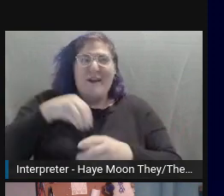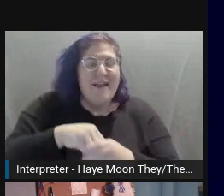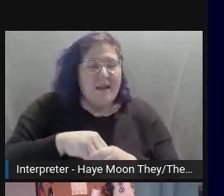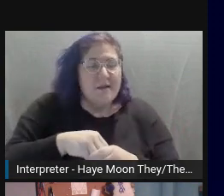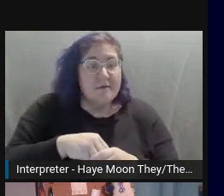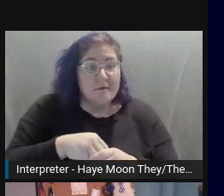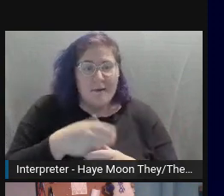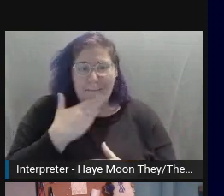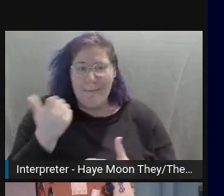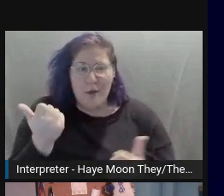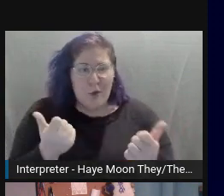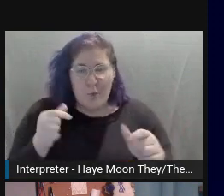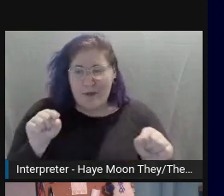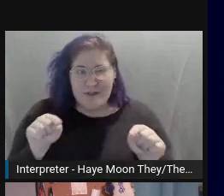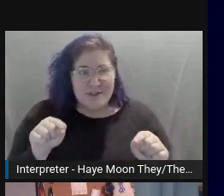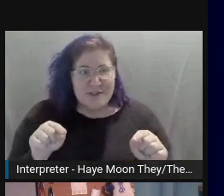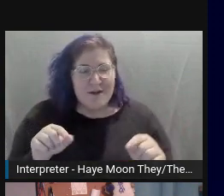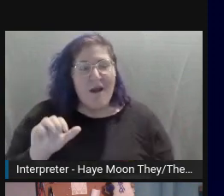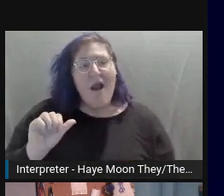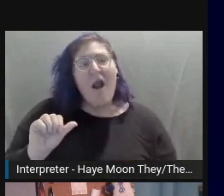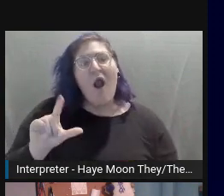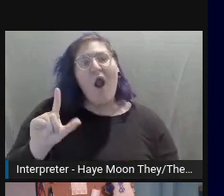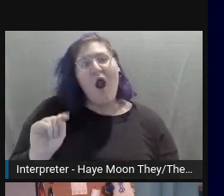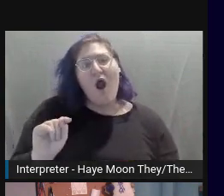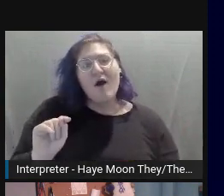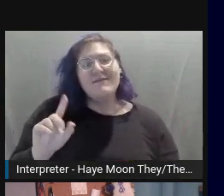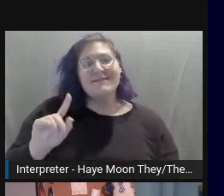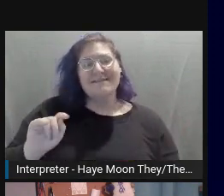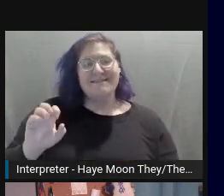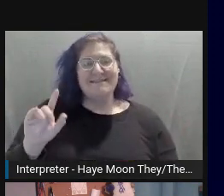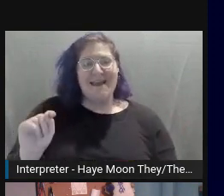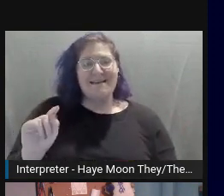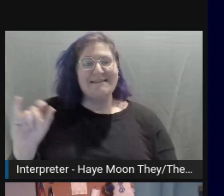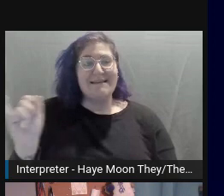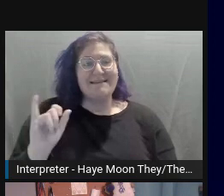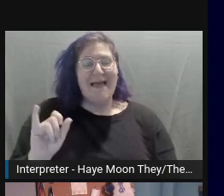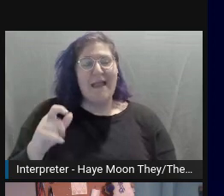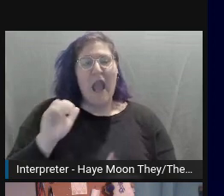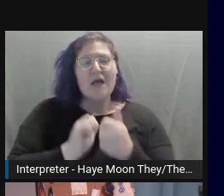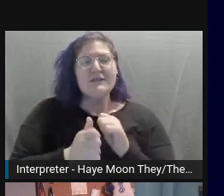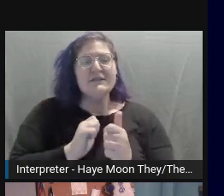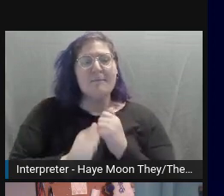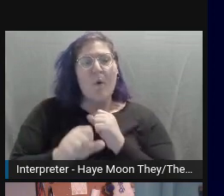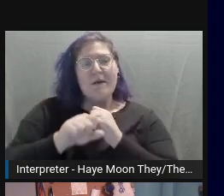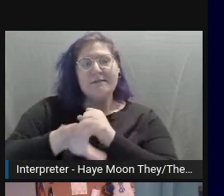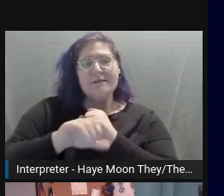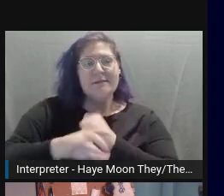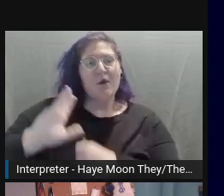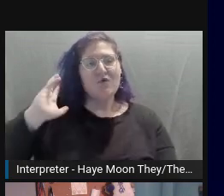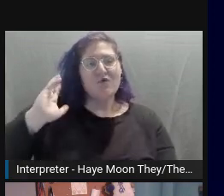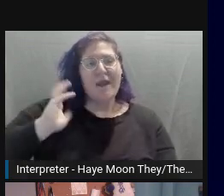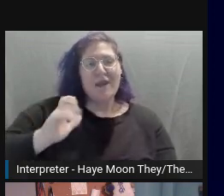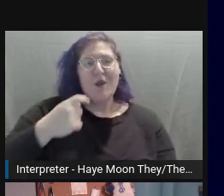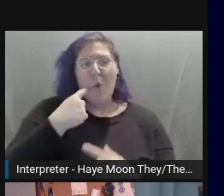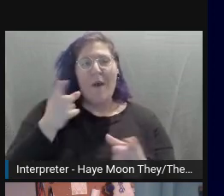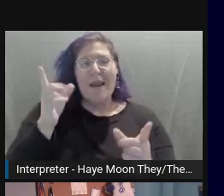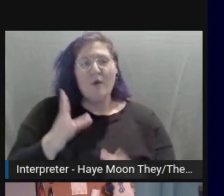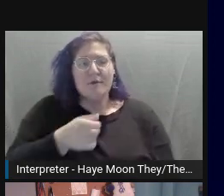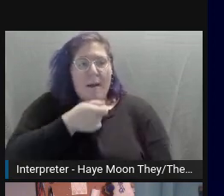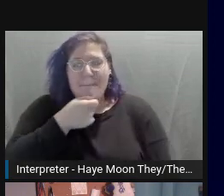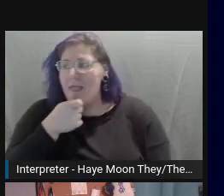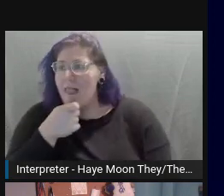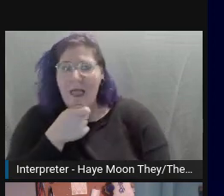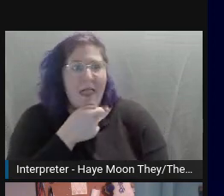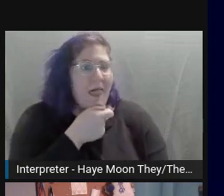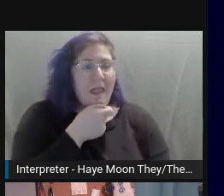Alt text is to website assets as sports broadcasters are to games, and that same purpose should be reflected. I also